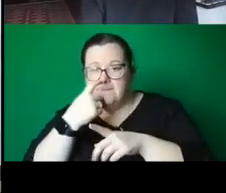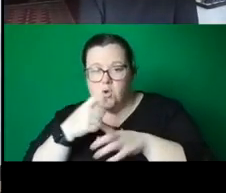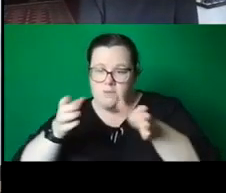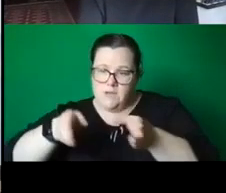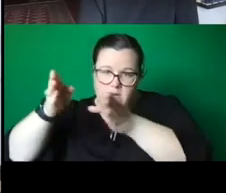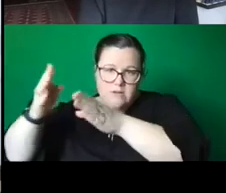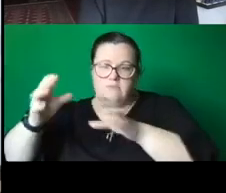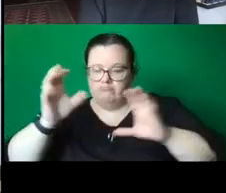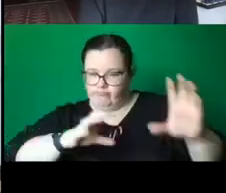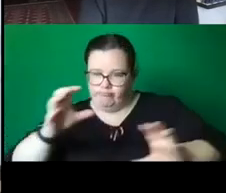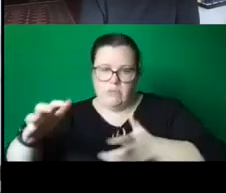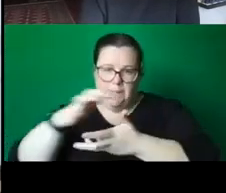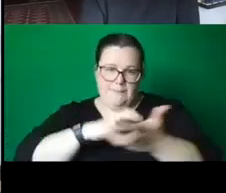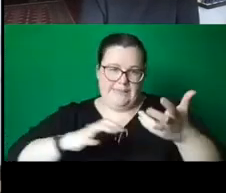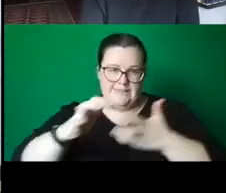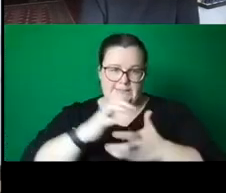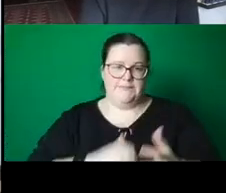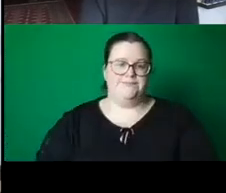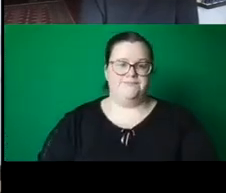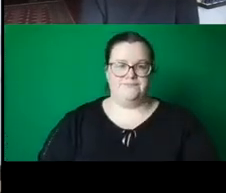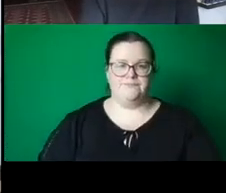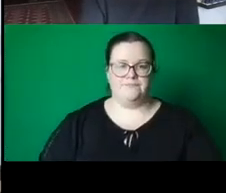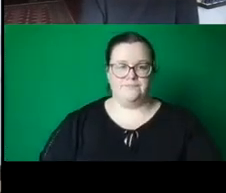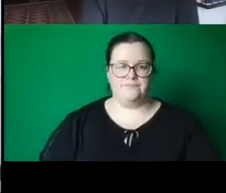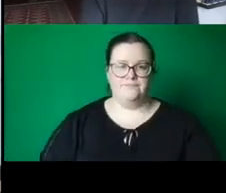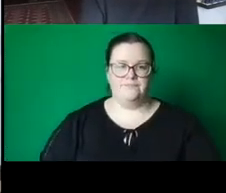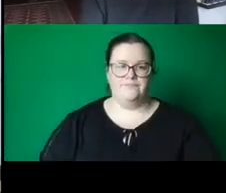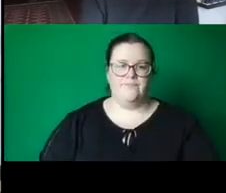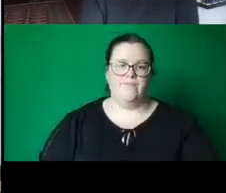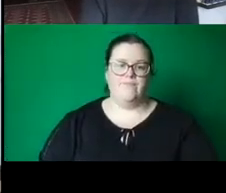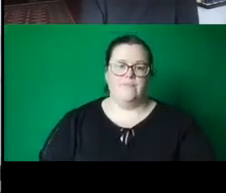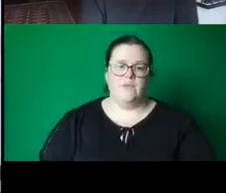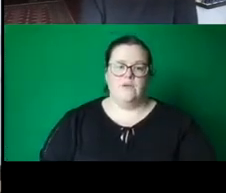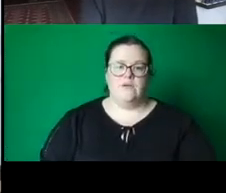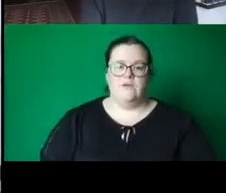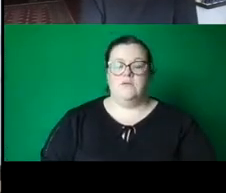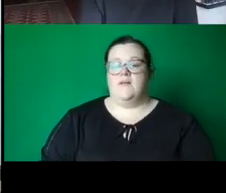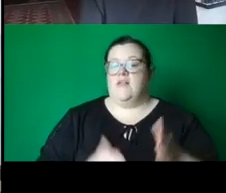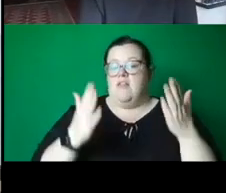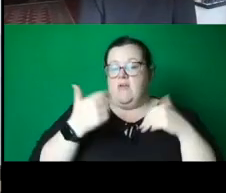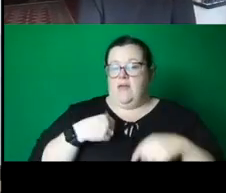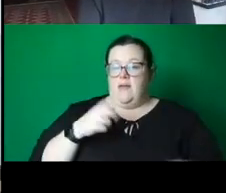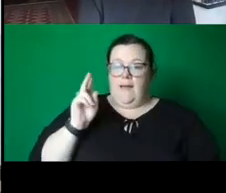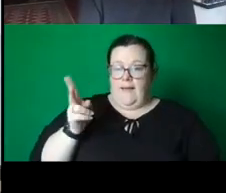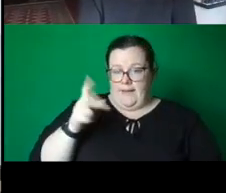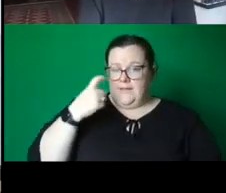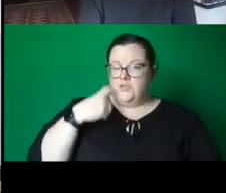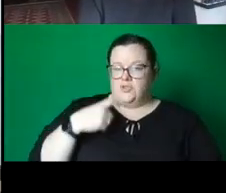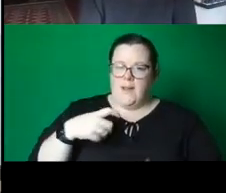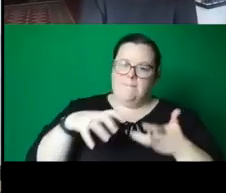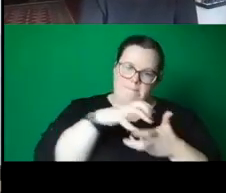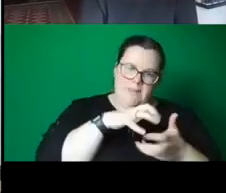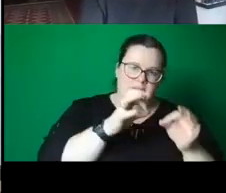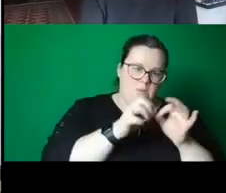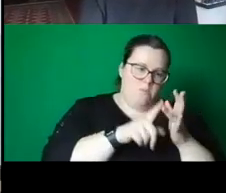I experienced, I experienced, I experimented with this combination again in my installation at the cathedral cabinet in the